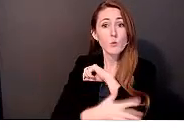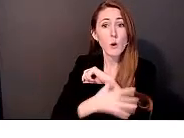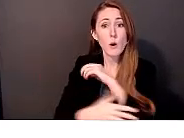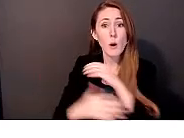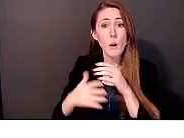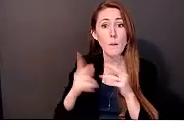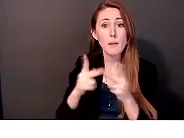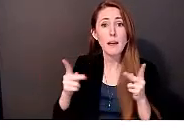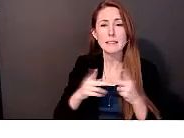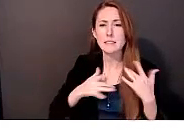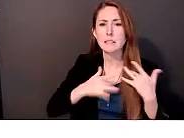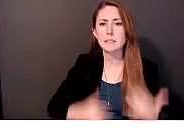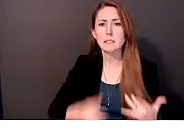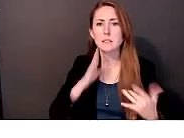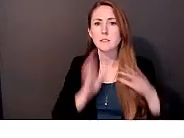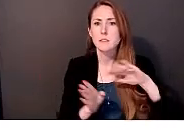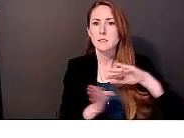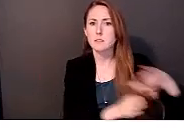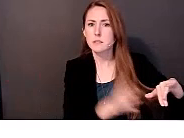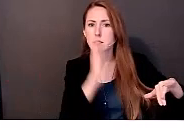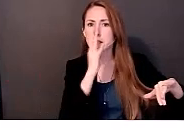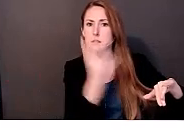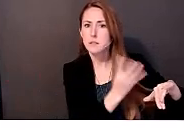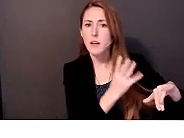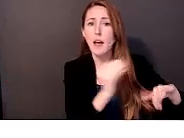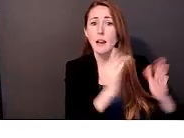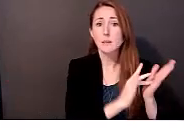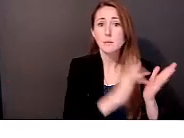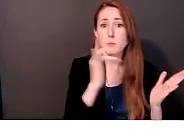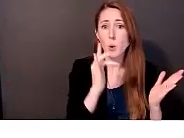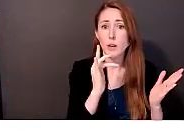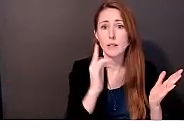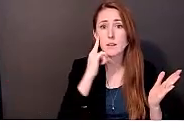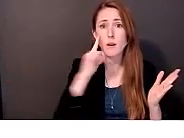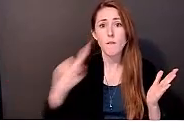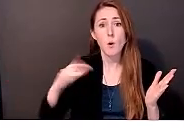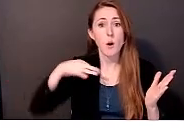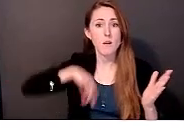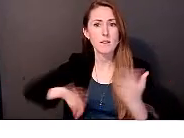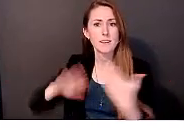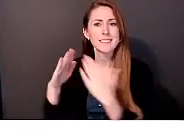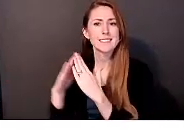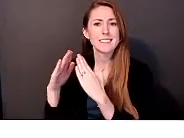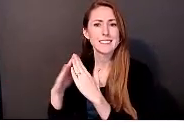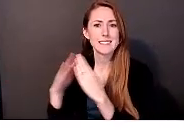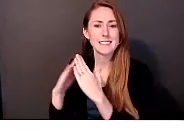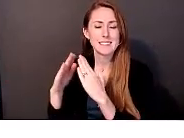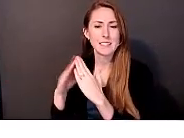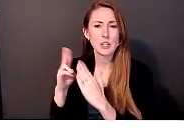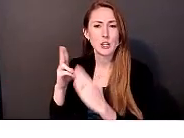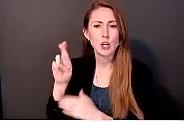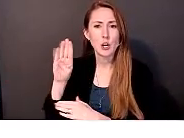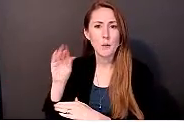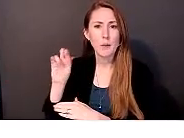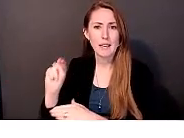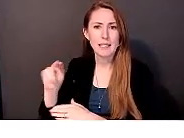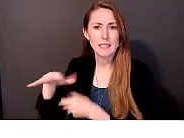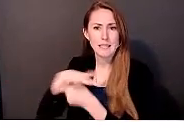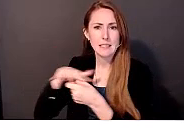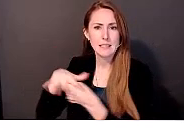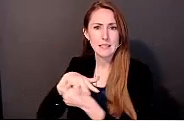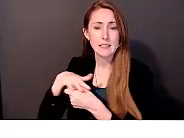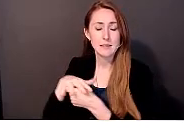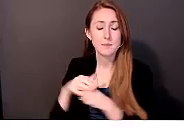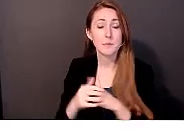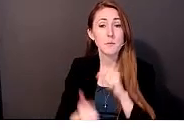from decision-making and exploited for the benefit of urban centers. And relatedly, most social